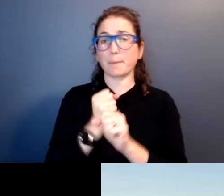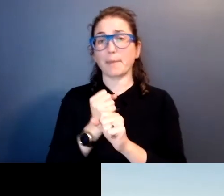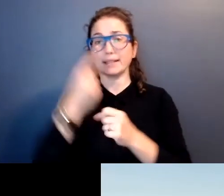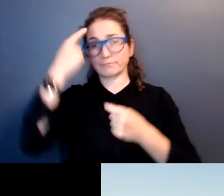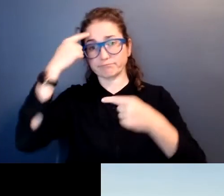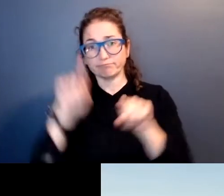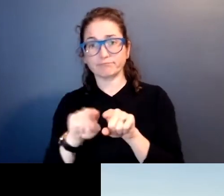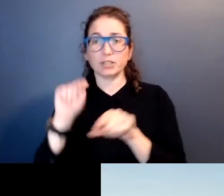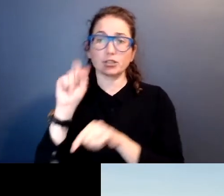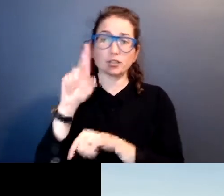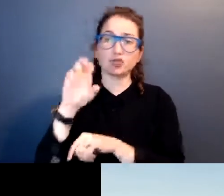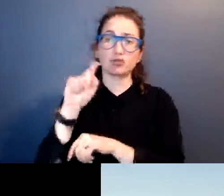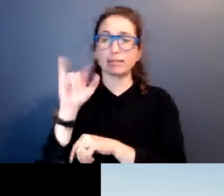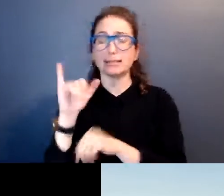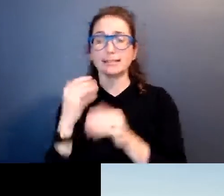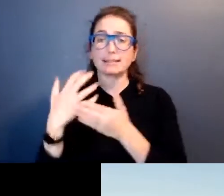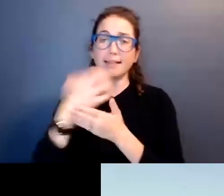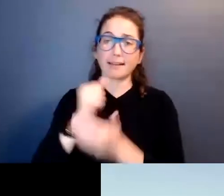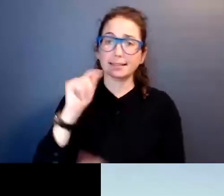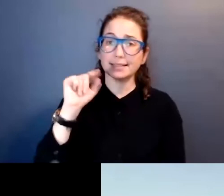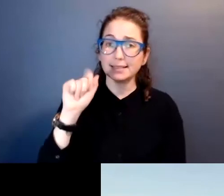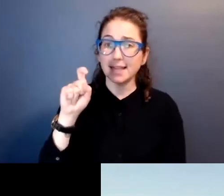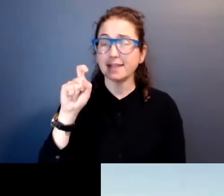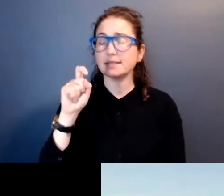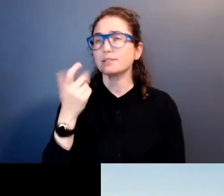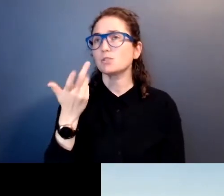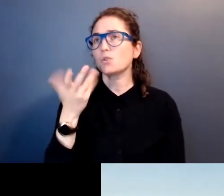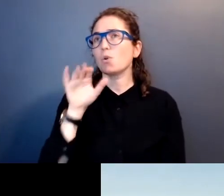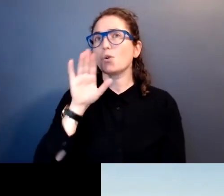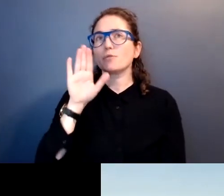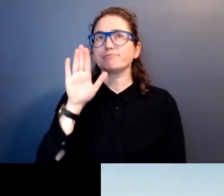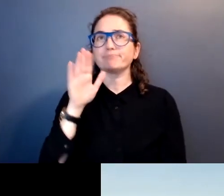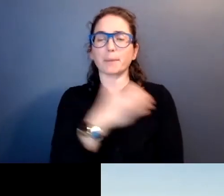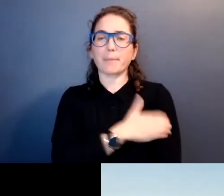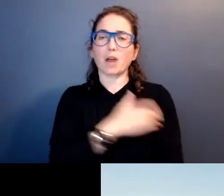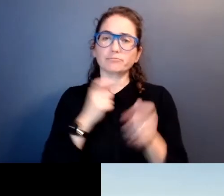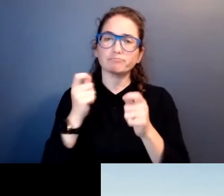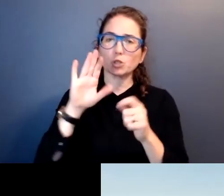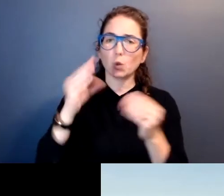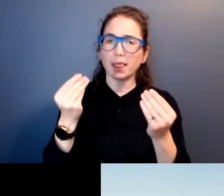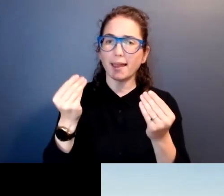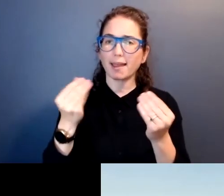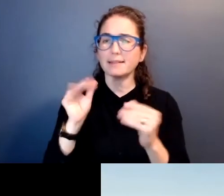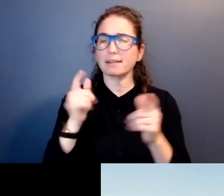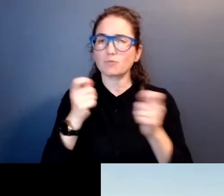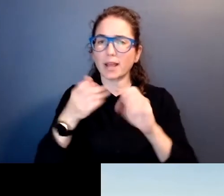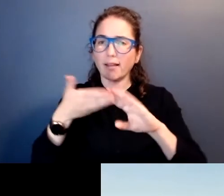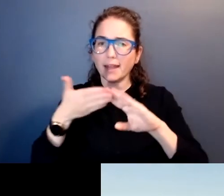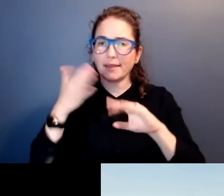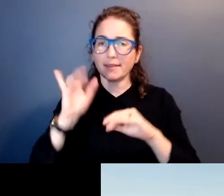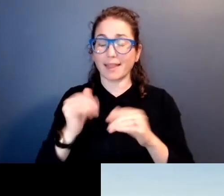your powers to collect taxes, your powers over your land and regulating that land.